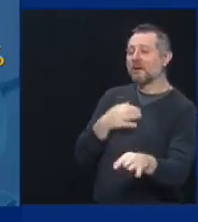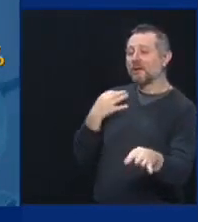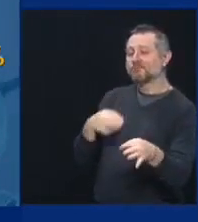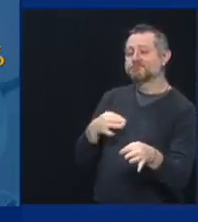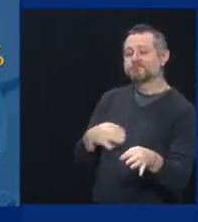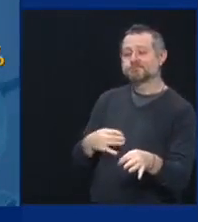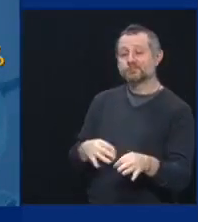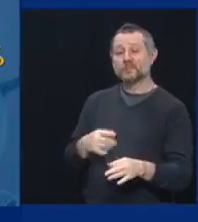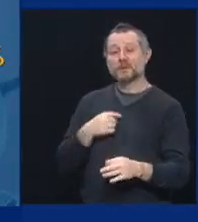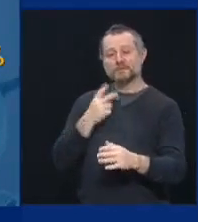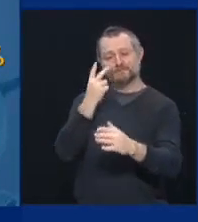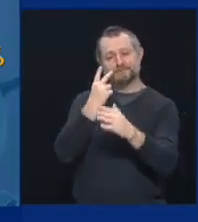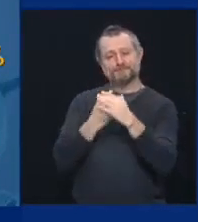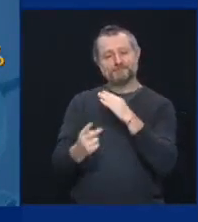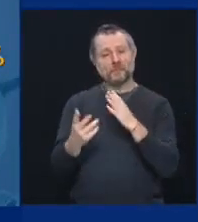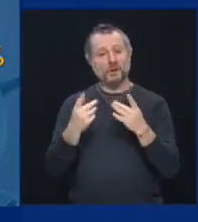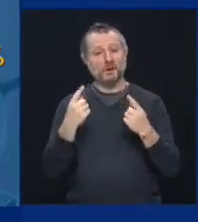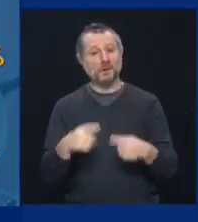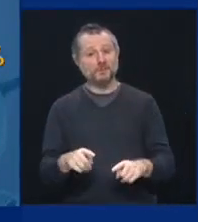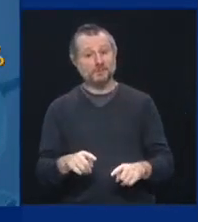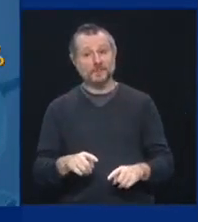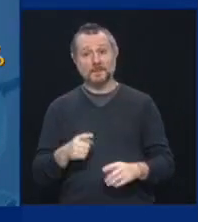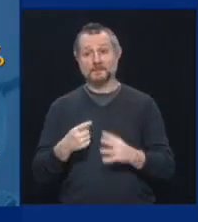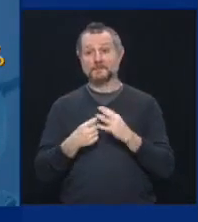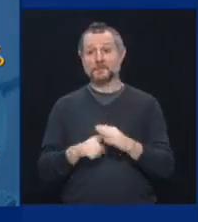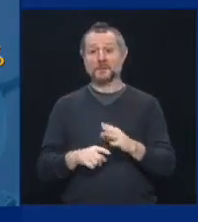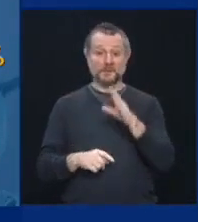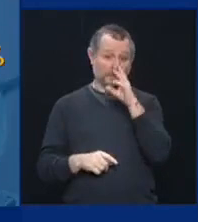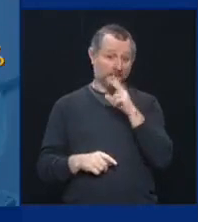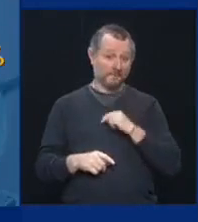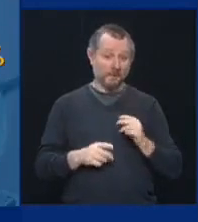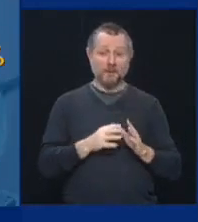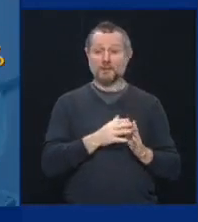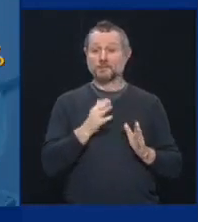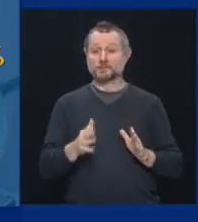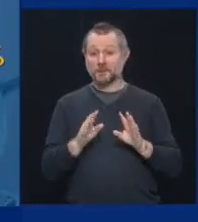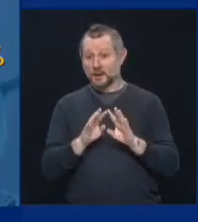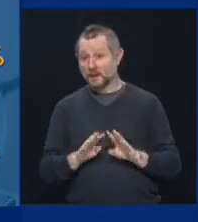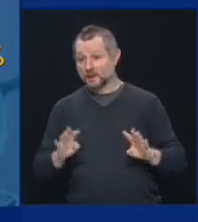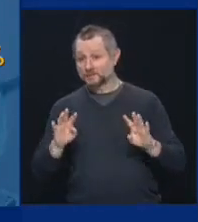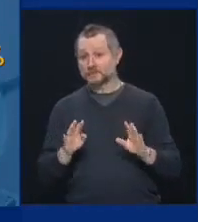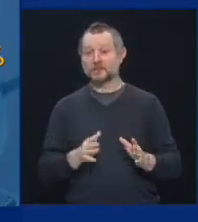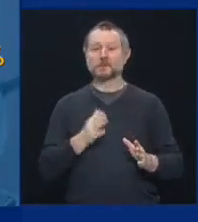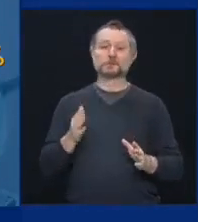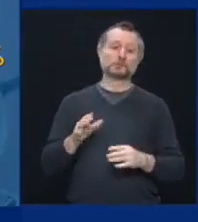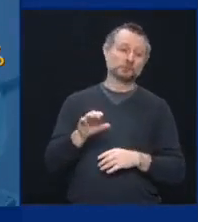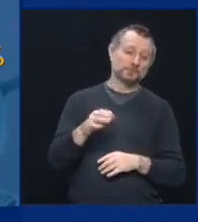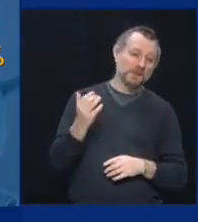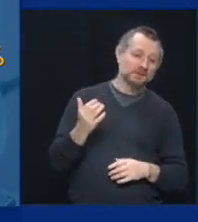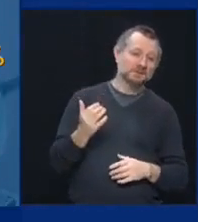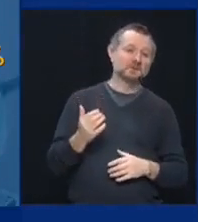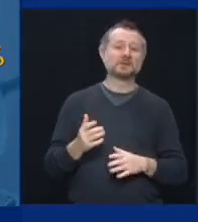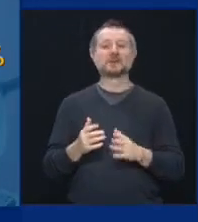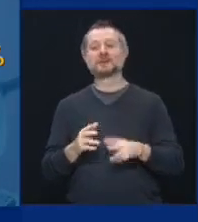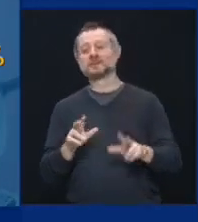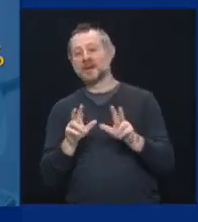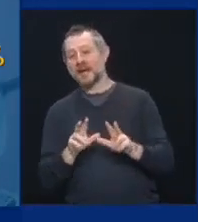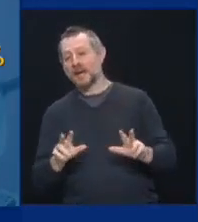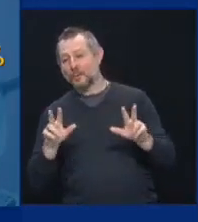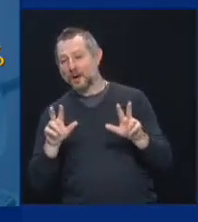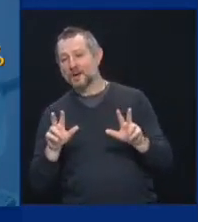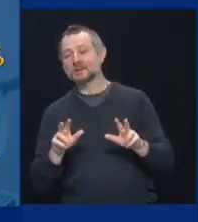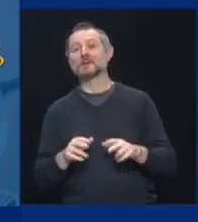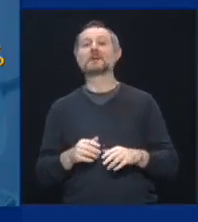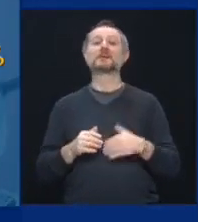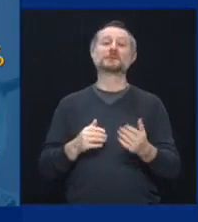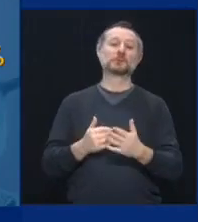We talked about Thanksgiving. We talked about Hanukkah. We talked about Christmas. We talked about Kwanzaa. We talked about increased socialization. You're going to see the number